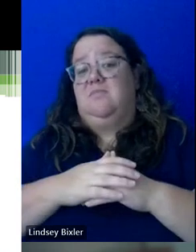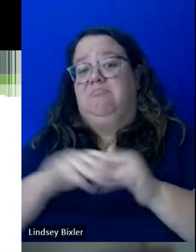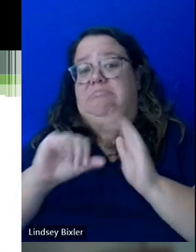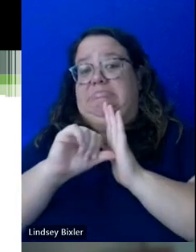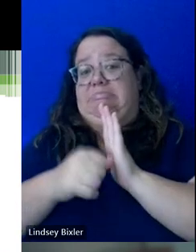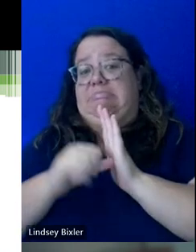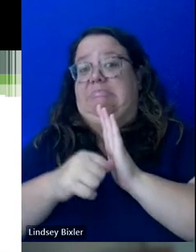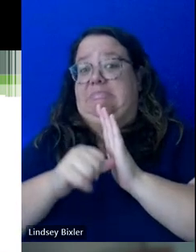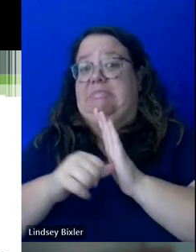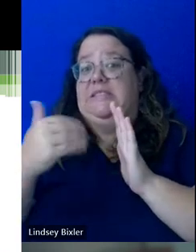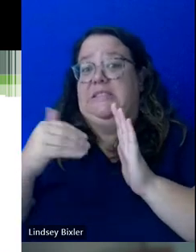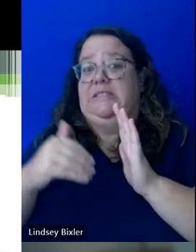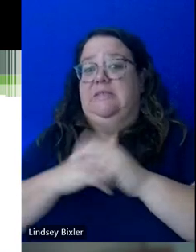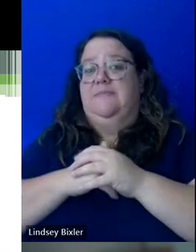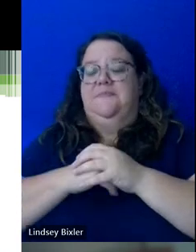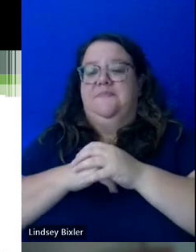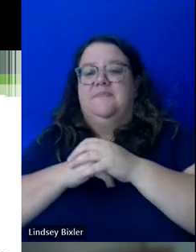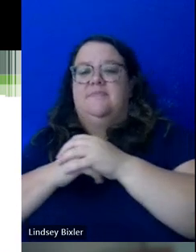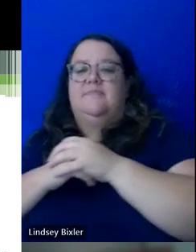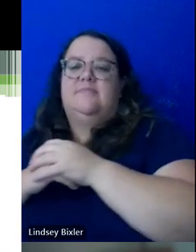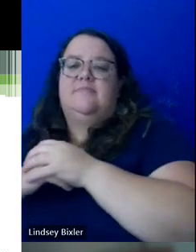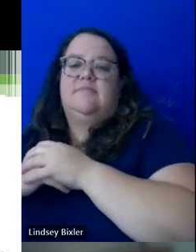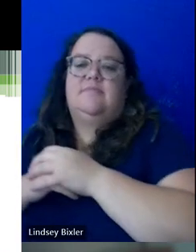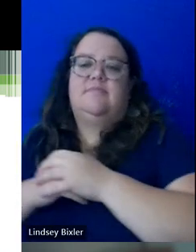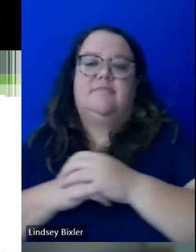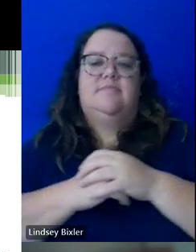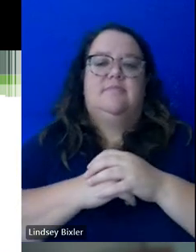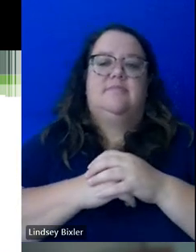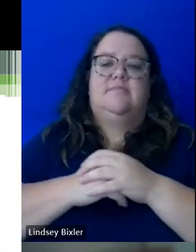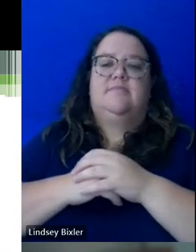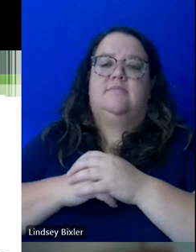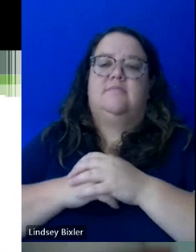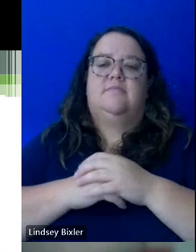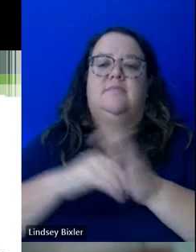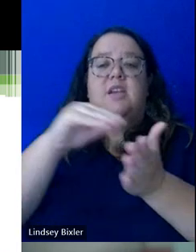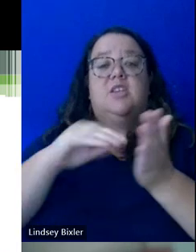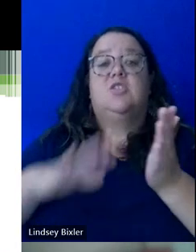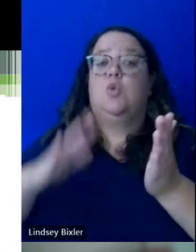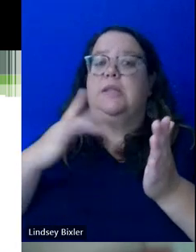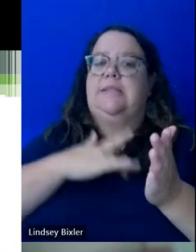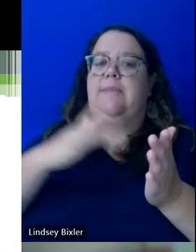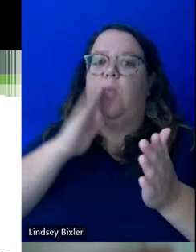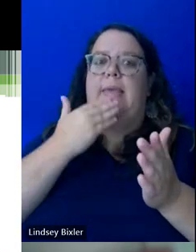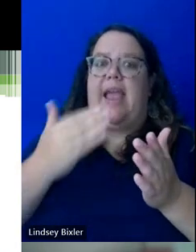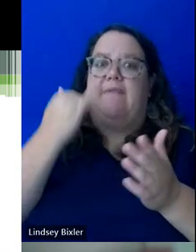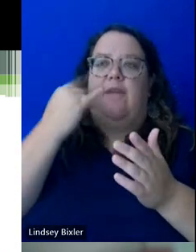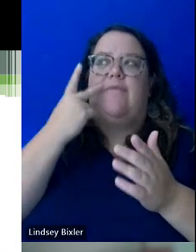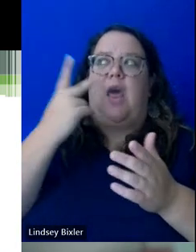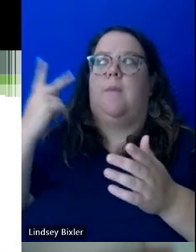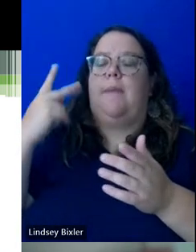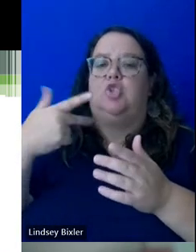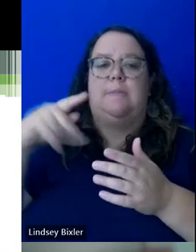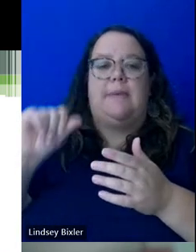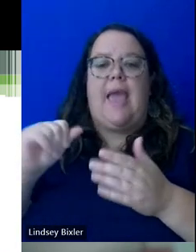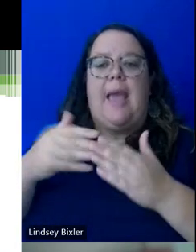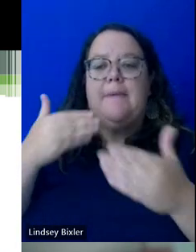know, overestimated. And so students generally will be thankful when they look back to their GPA at the end of their time